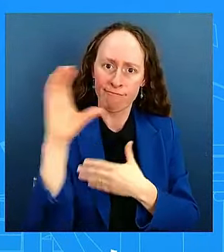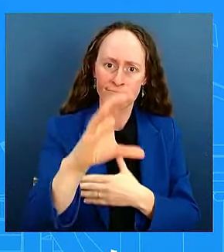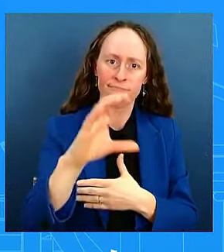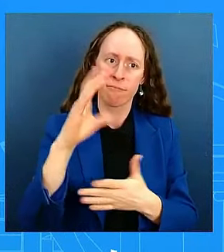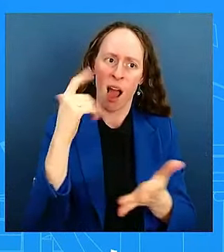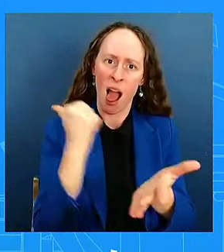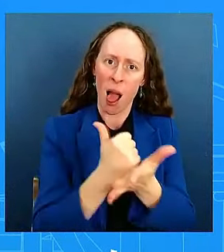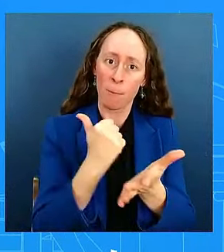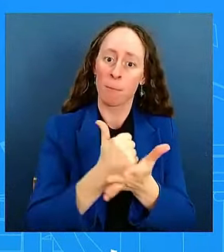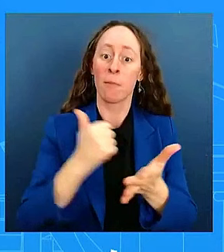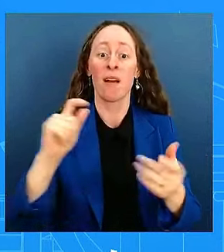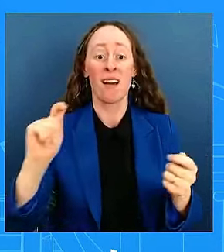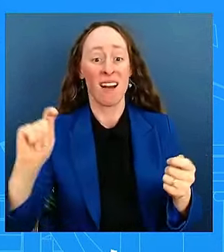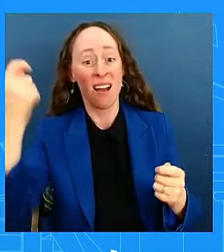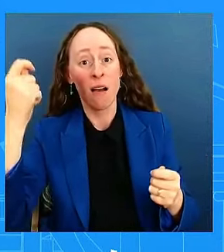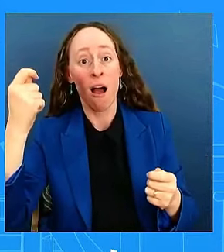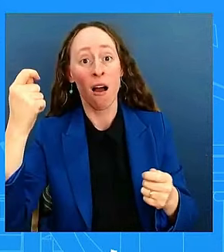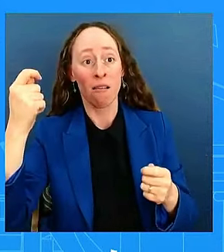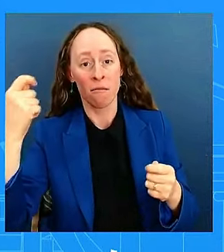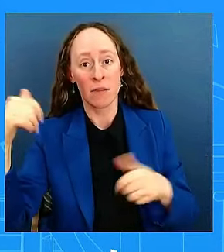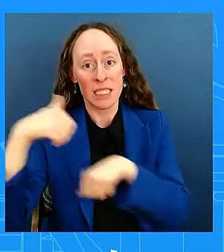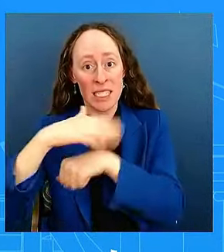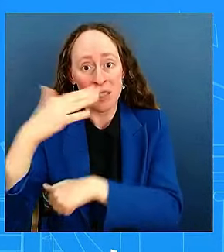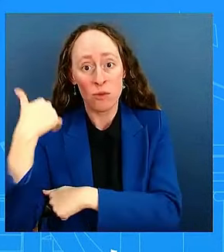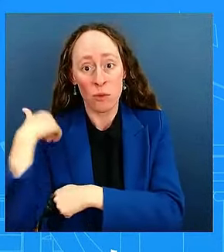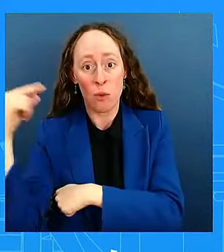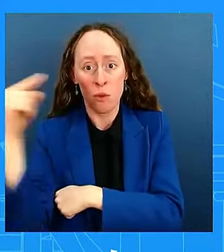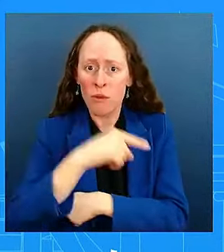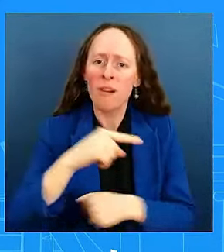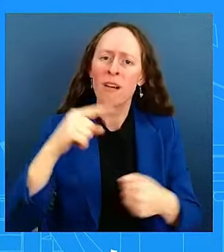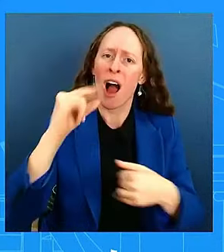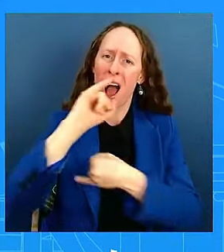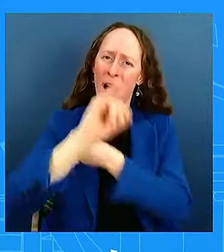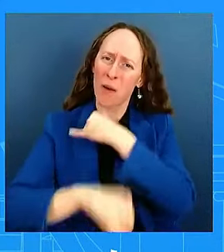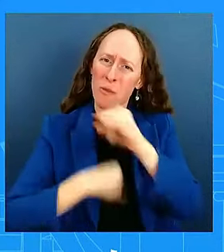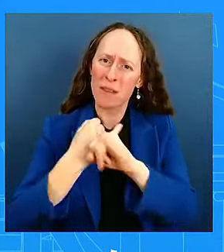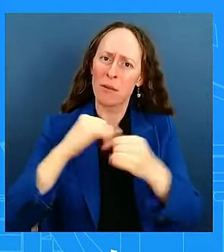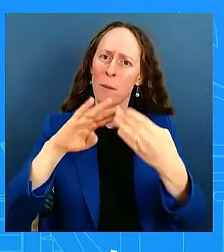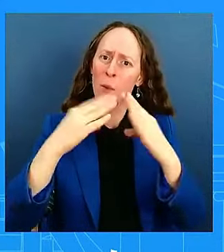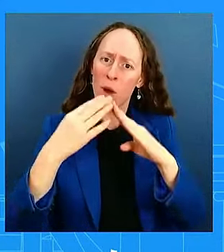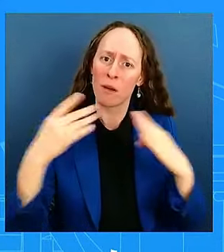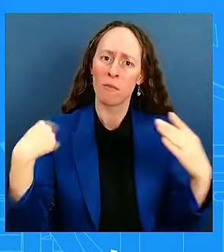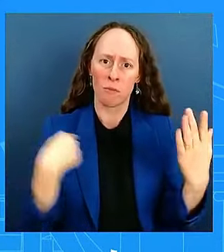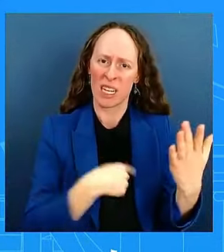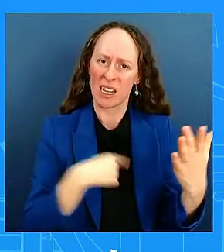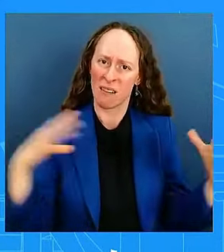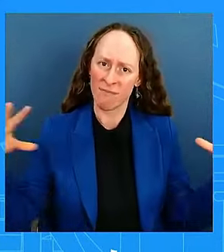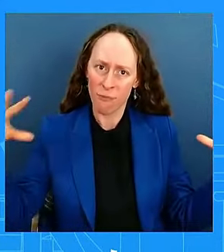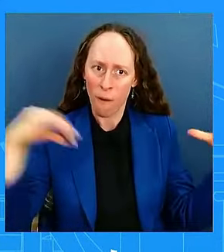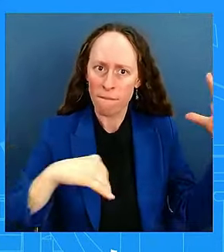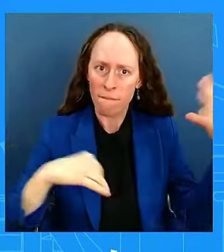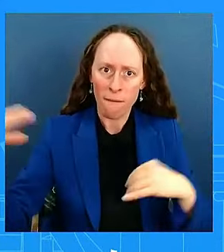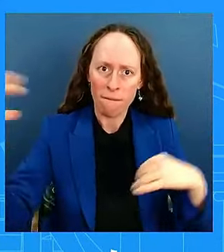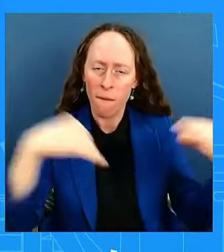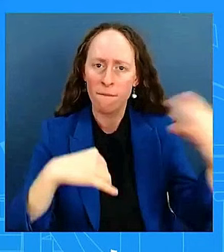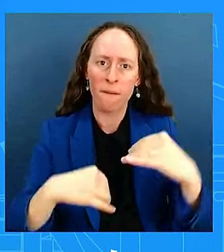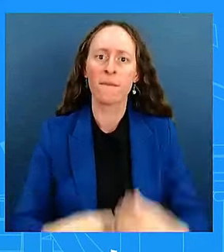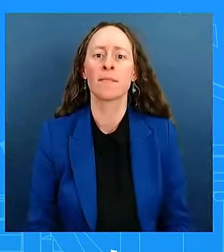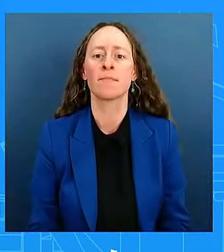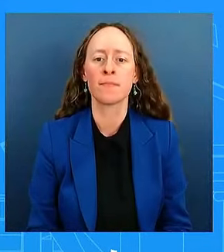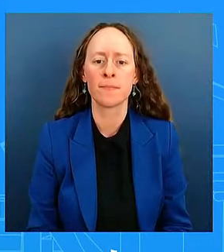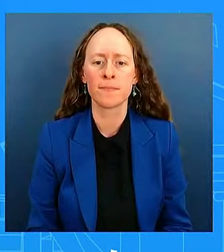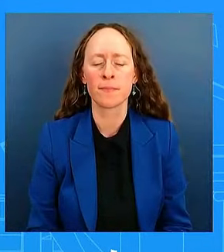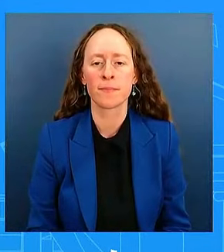community to support, uh, that, uh, that mission as well. United States will continue to hold those undermining Haiti's